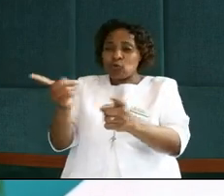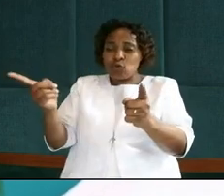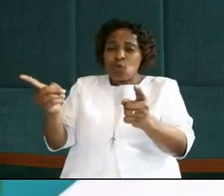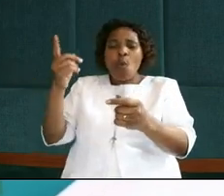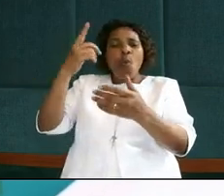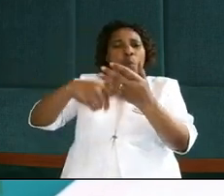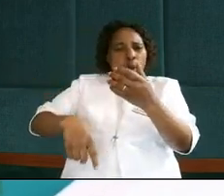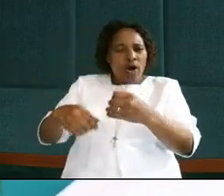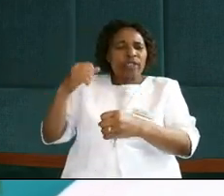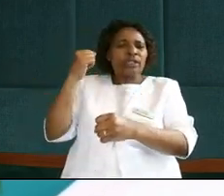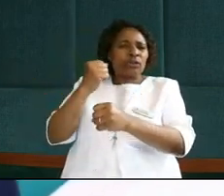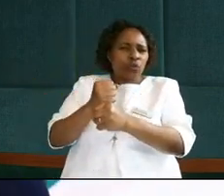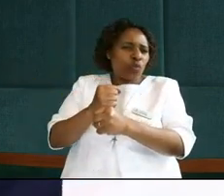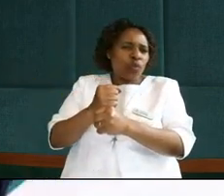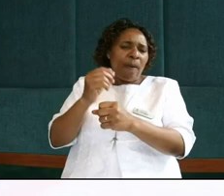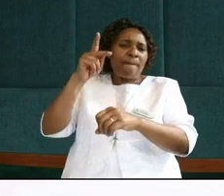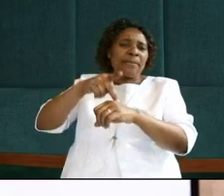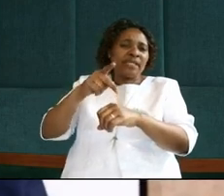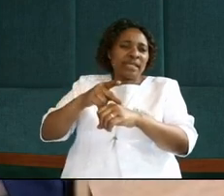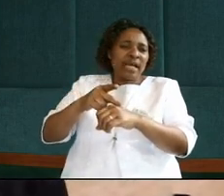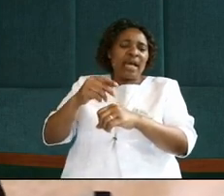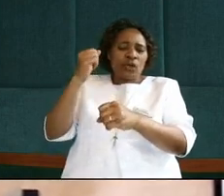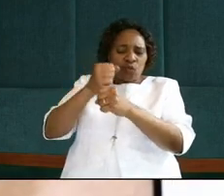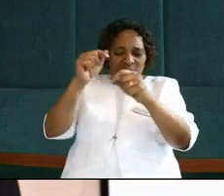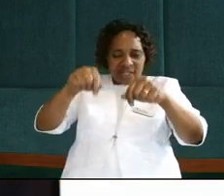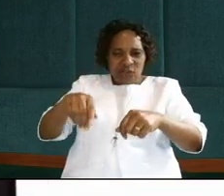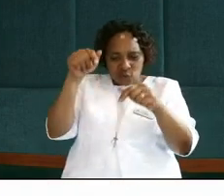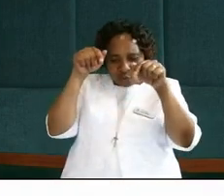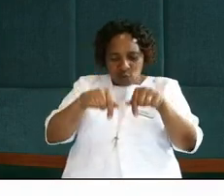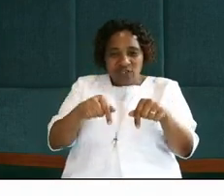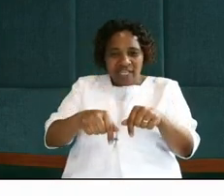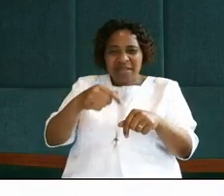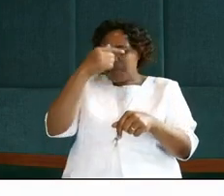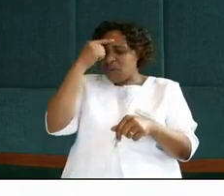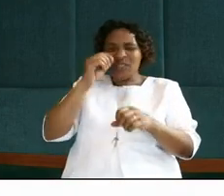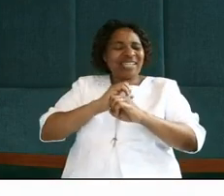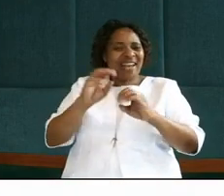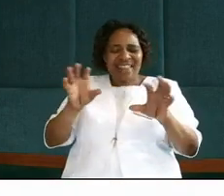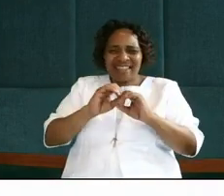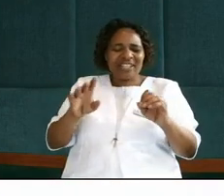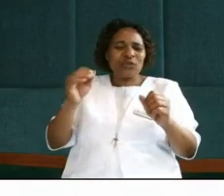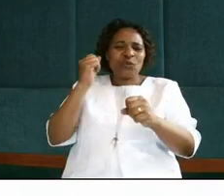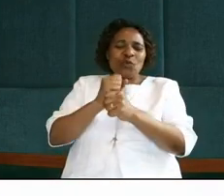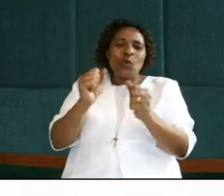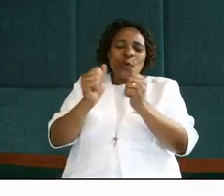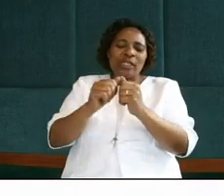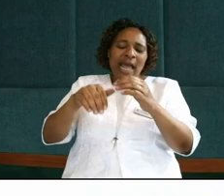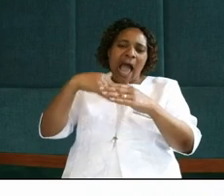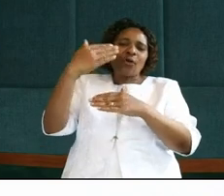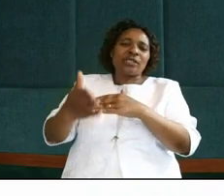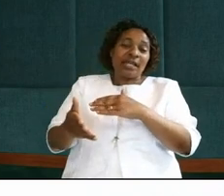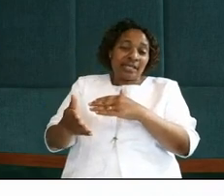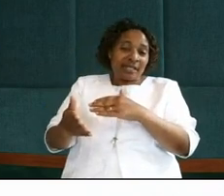what shall we get? Peter, I am doing this today because it has nothing to do with the outside. It